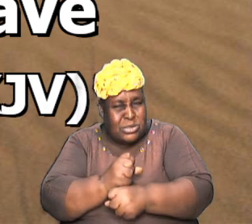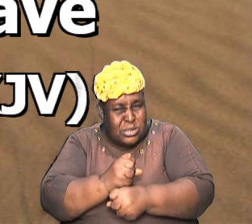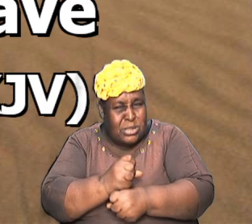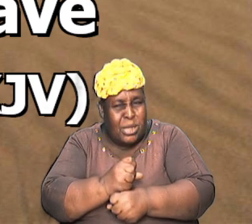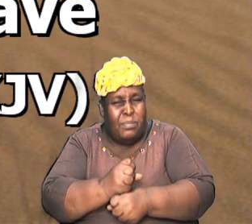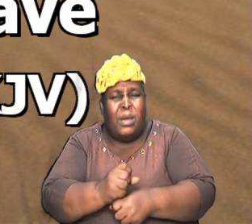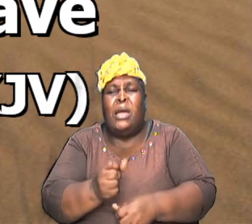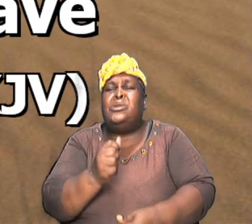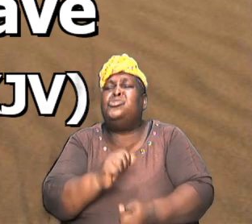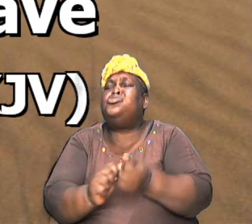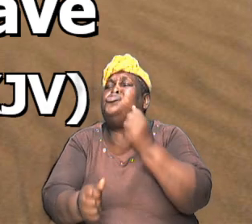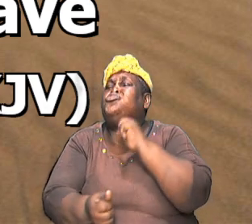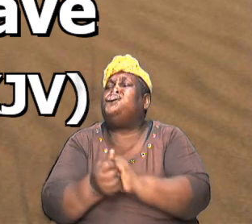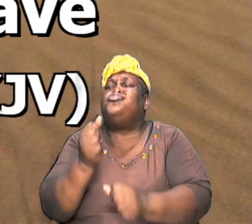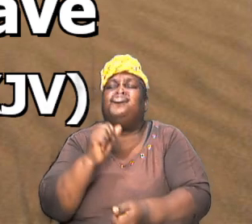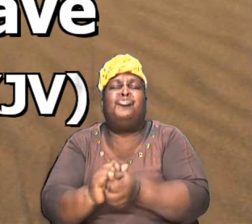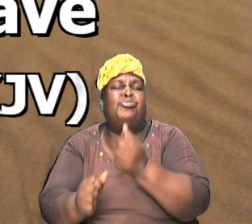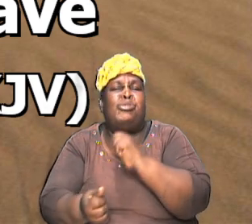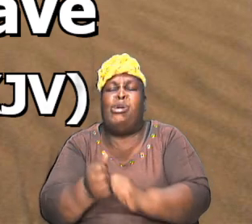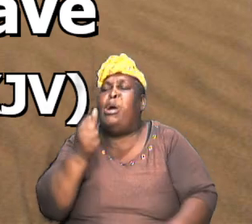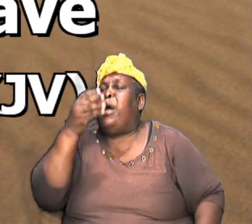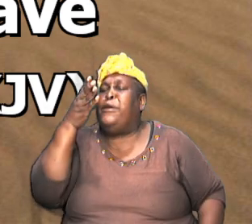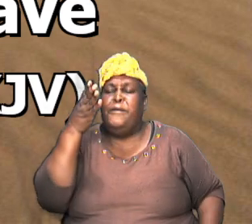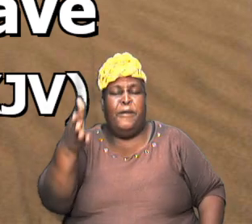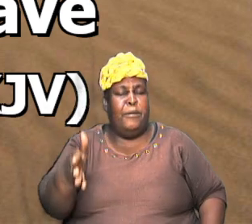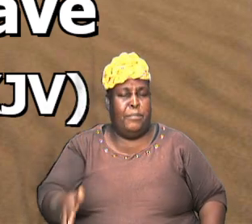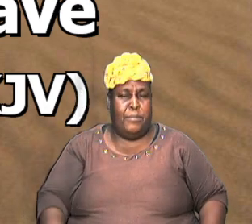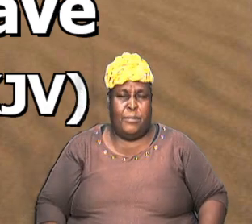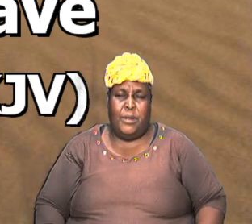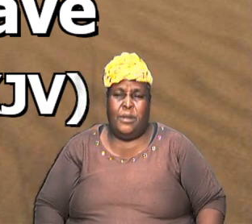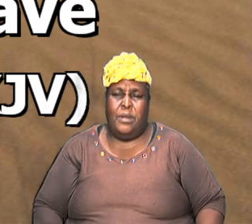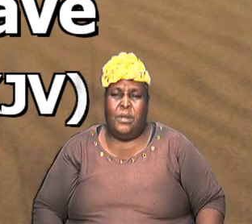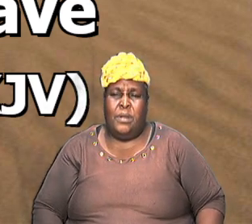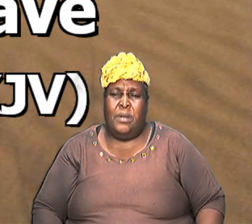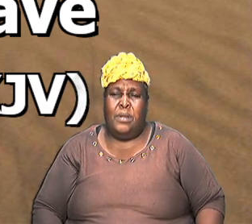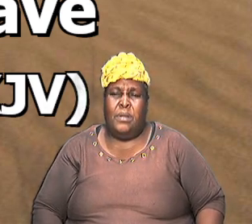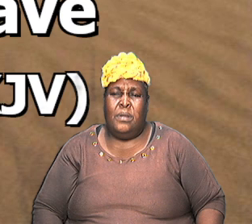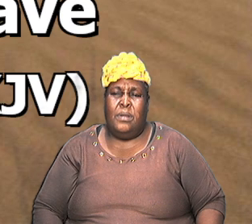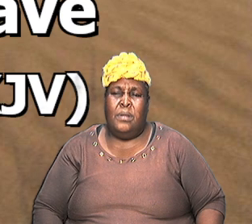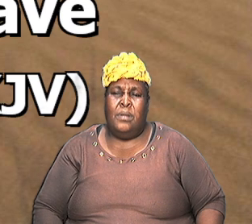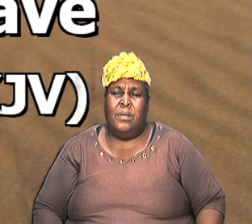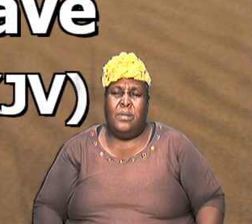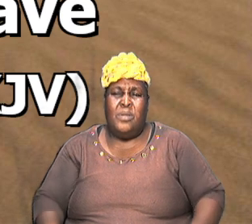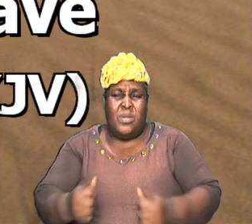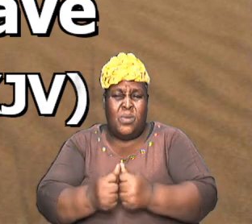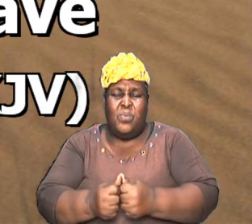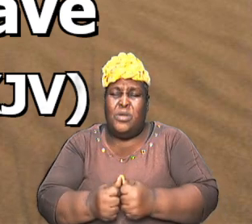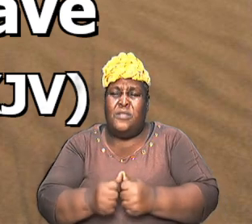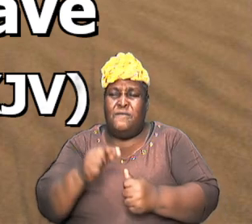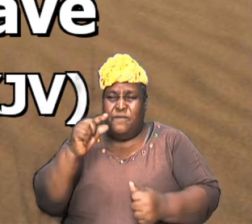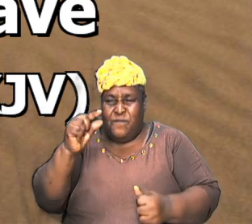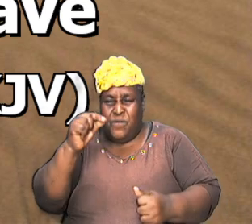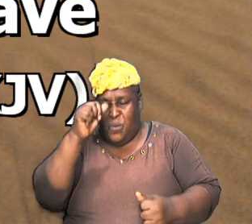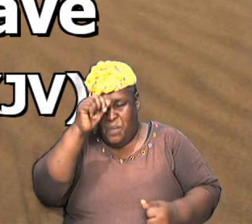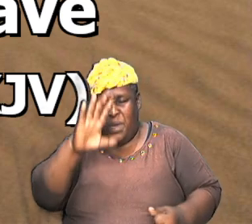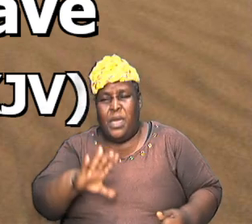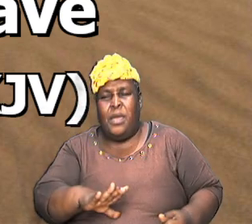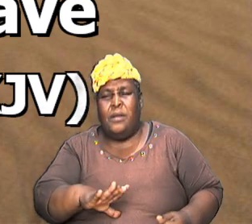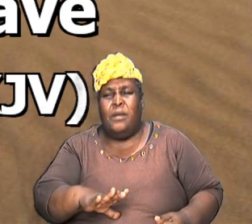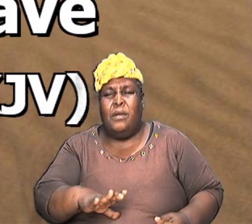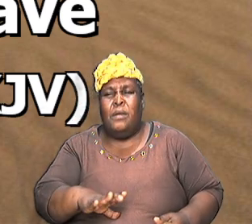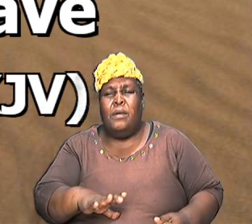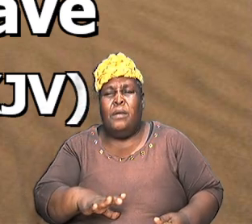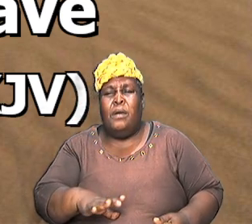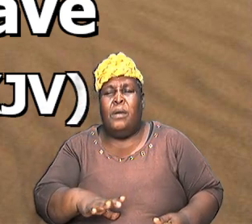totally dismissed them the small group that was there with Abraham and on his way